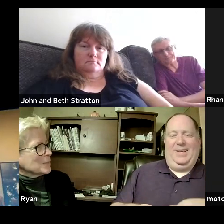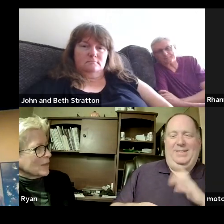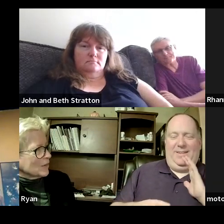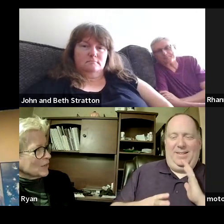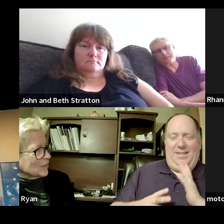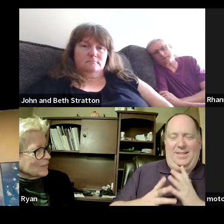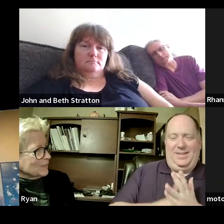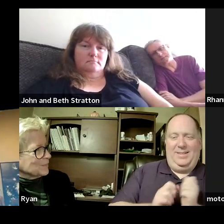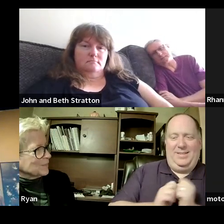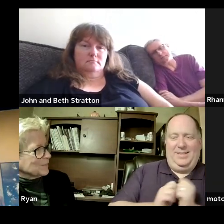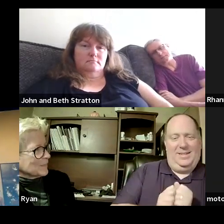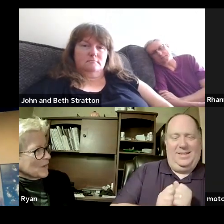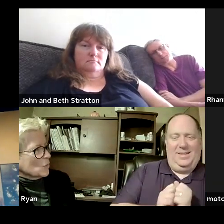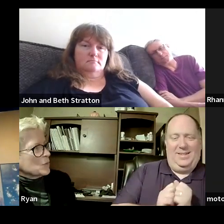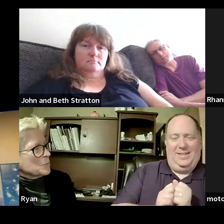and i